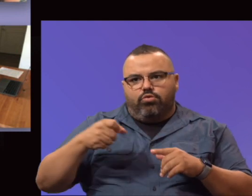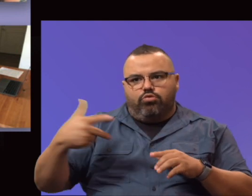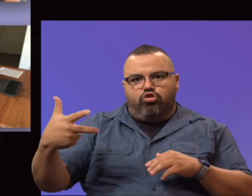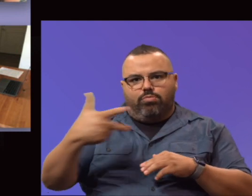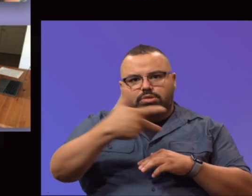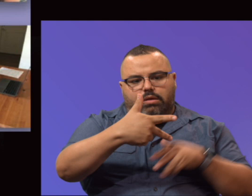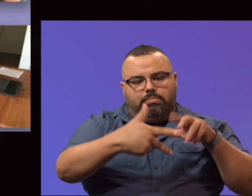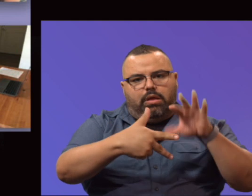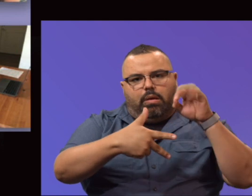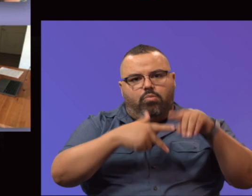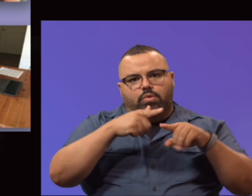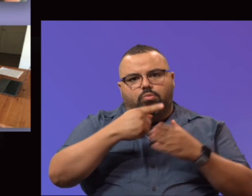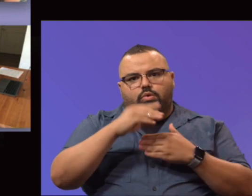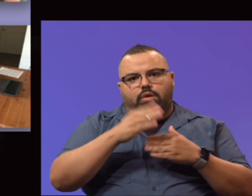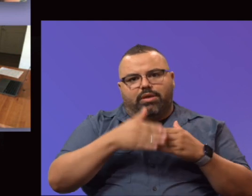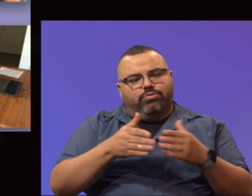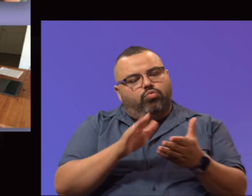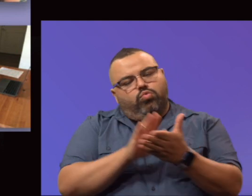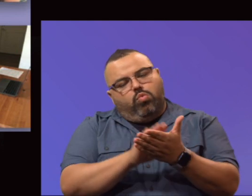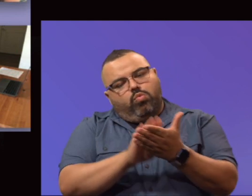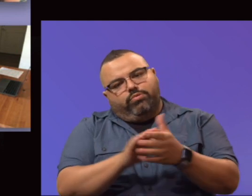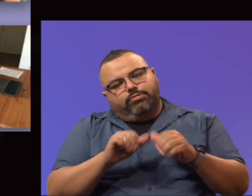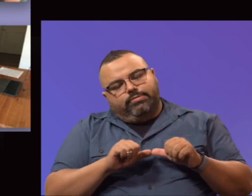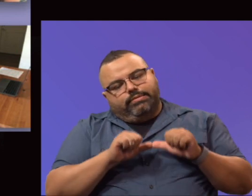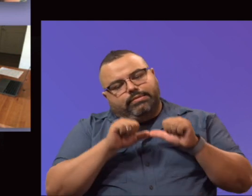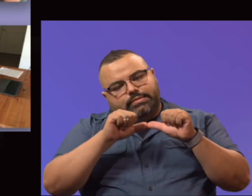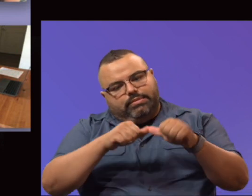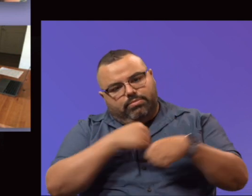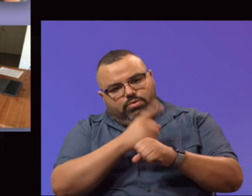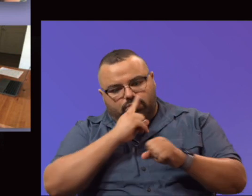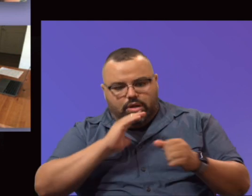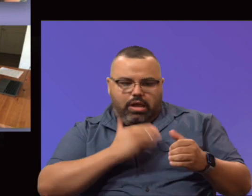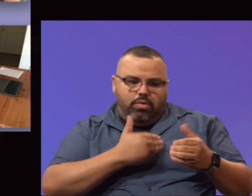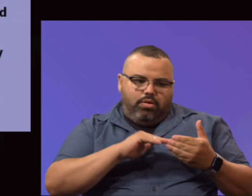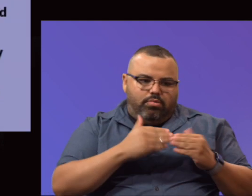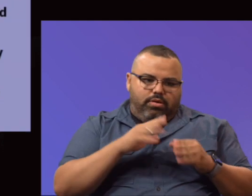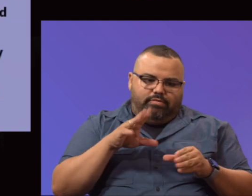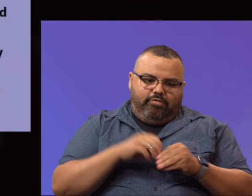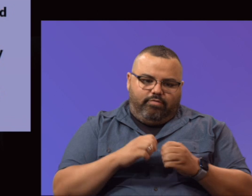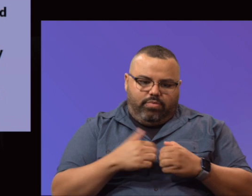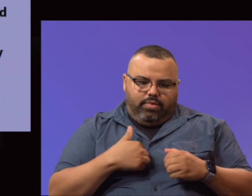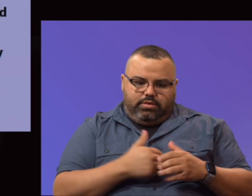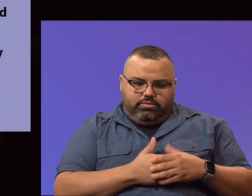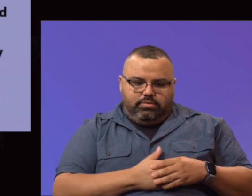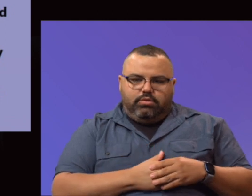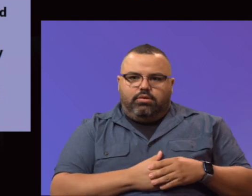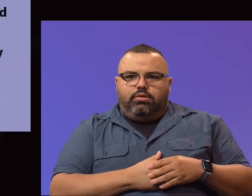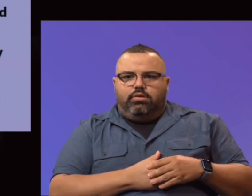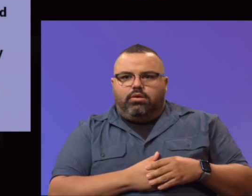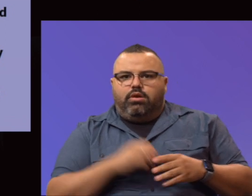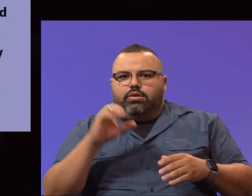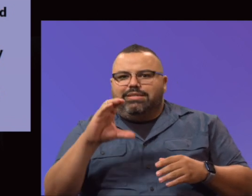when the program ended. So kudos to you all for continuing to ensure that our community is involved with us. Our census